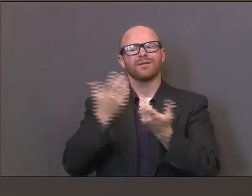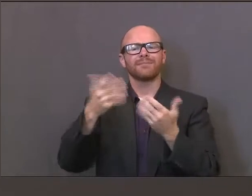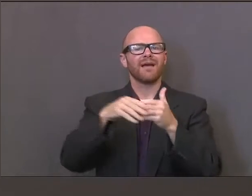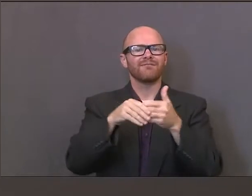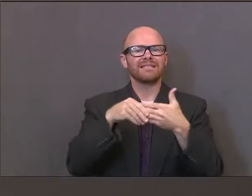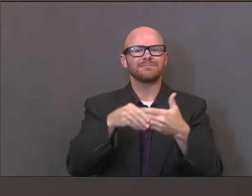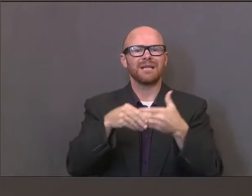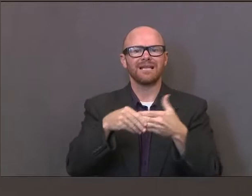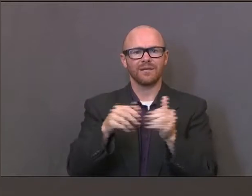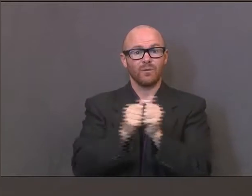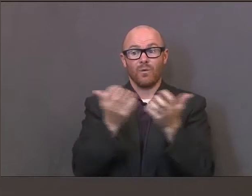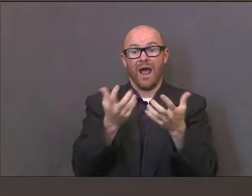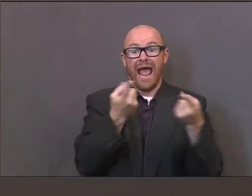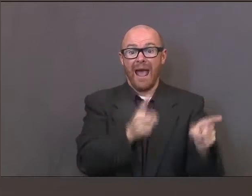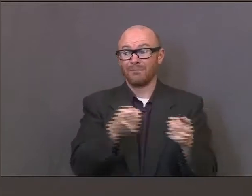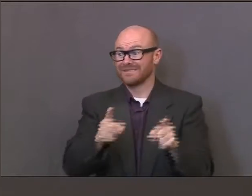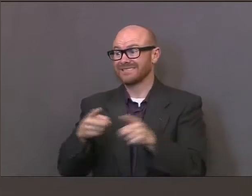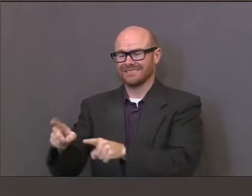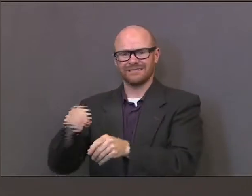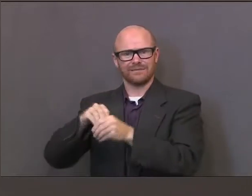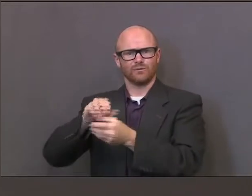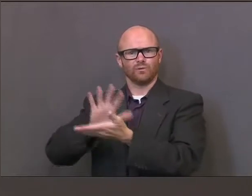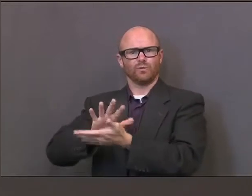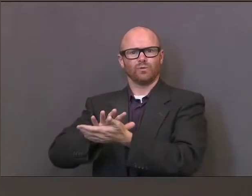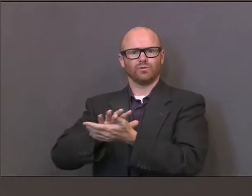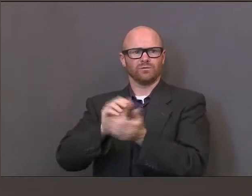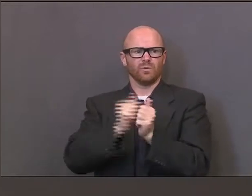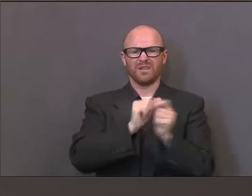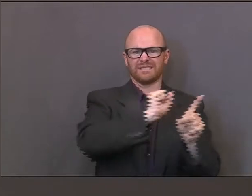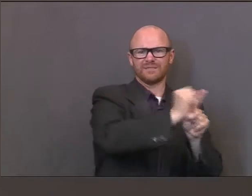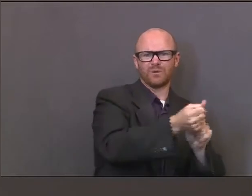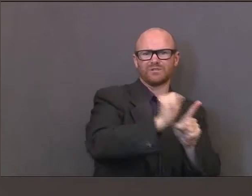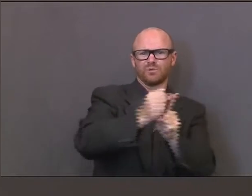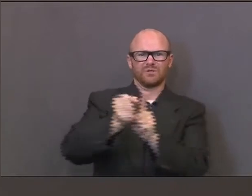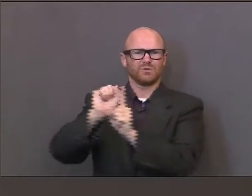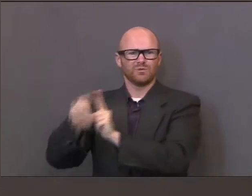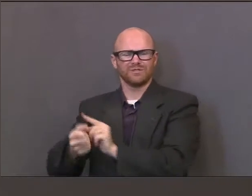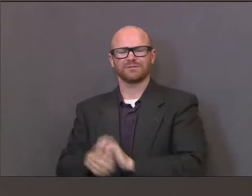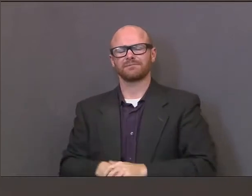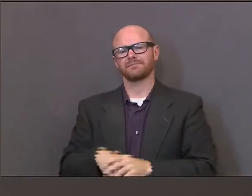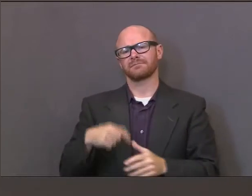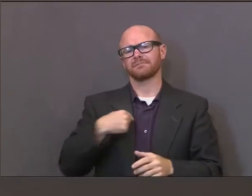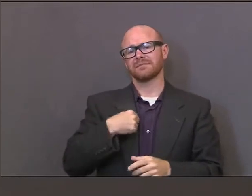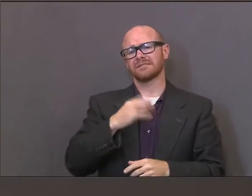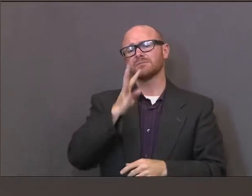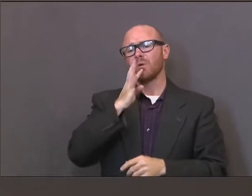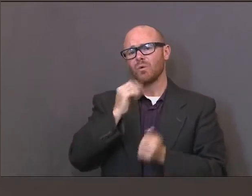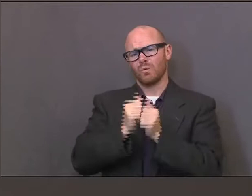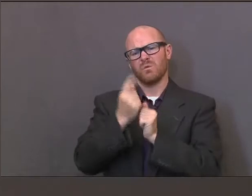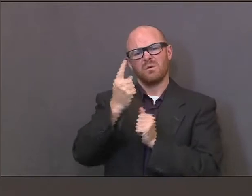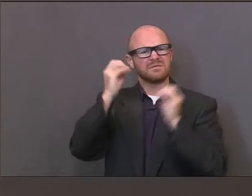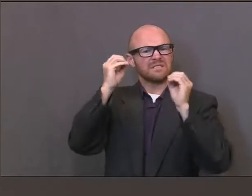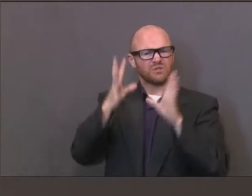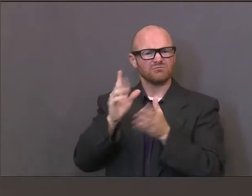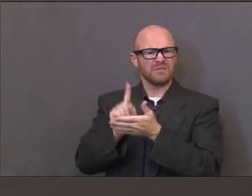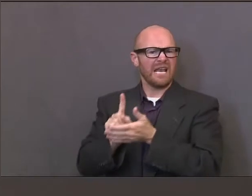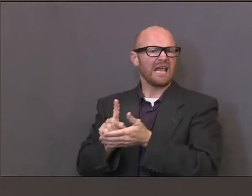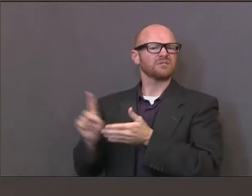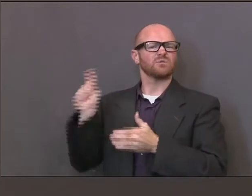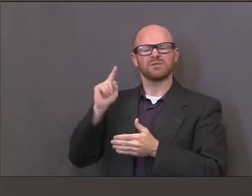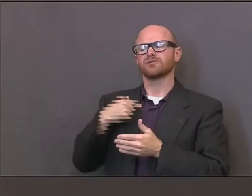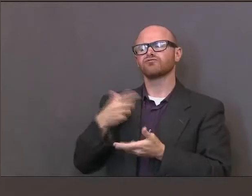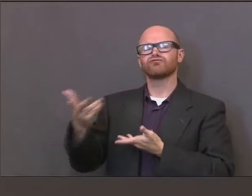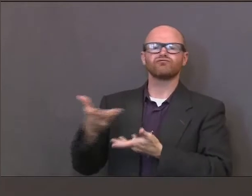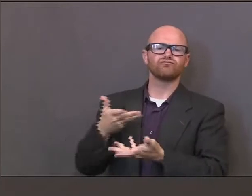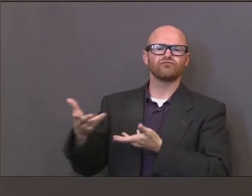triggers and the decisions that they make. I spoke with one educator last weekend about her feelings on the